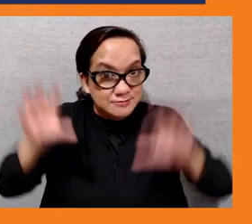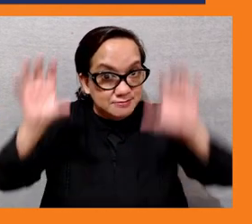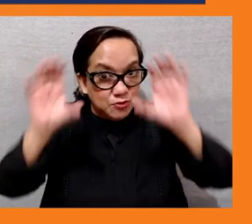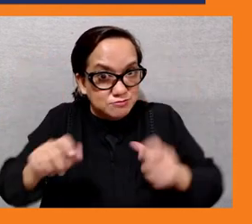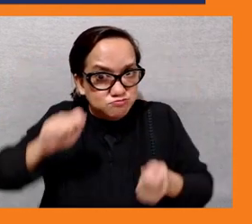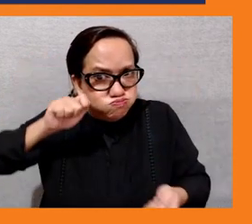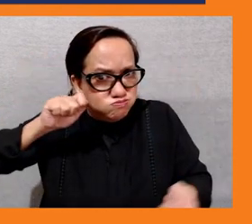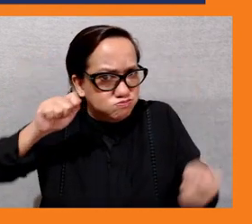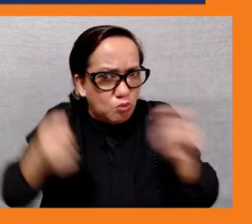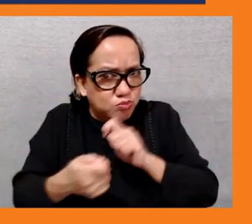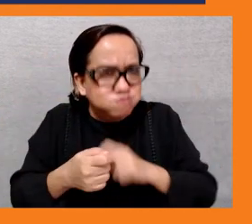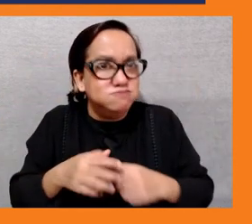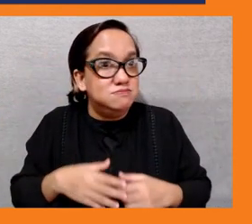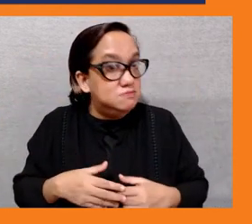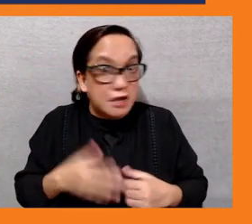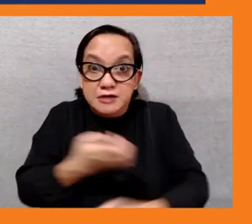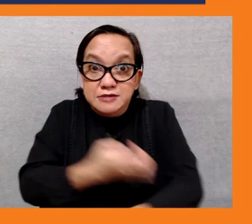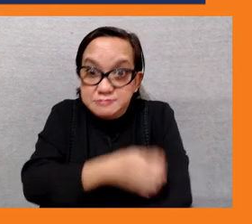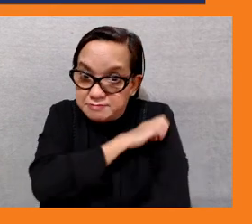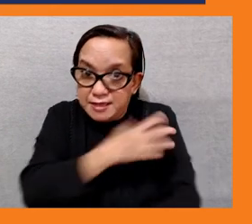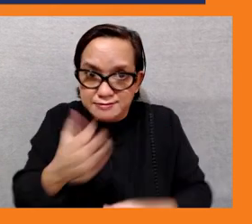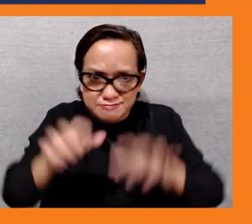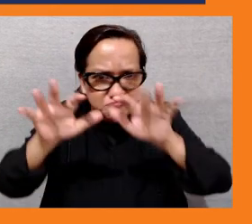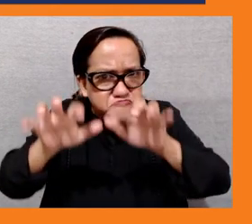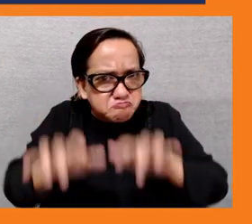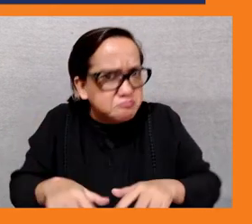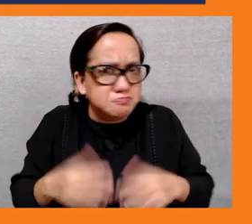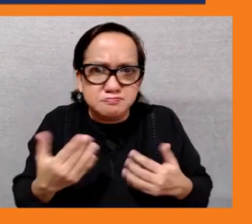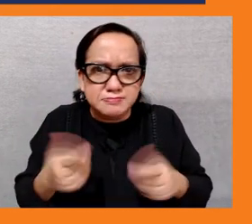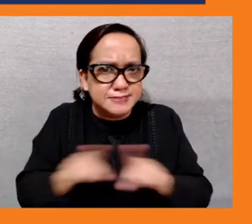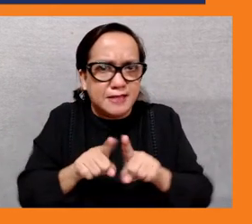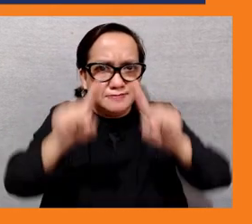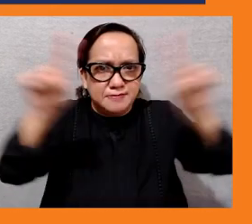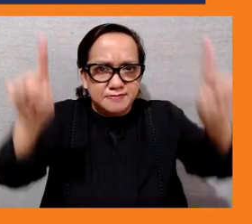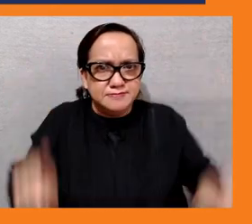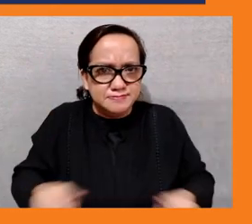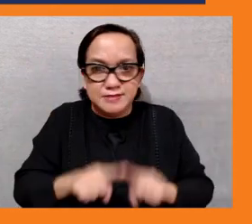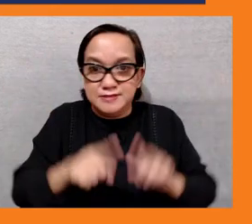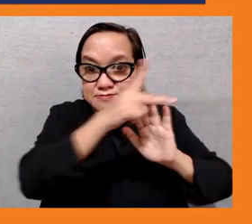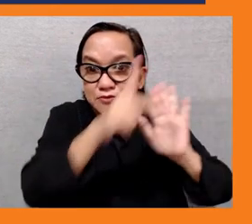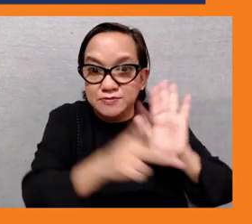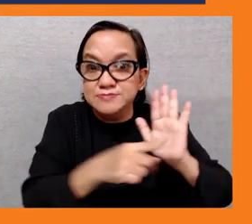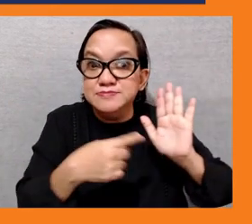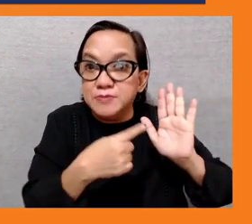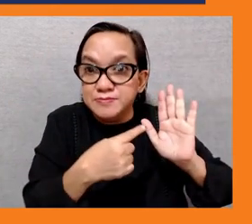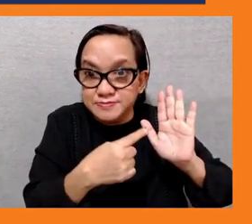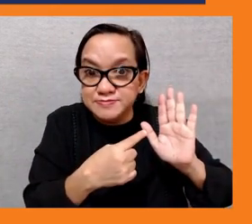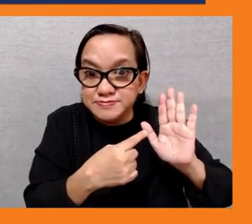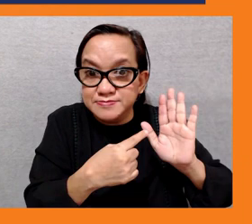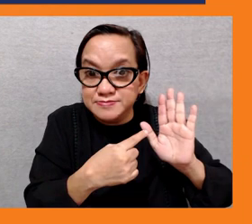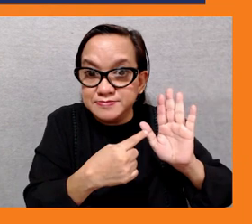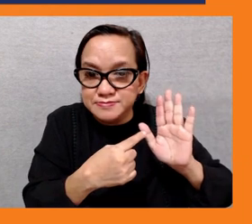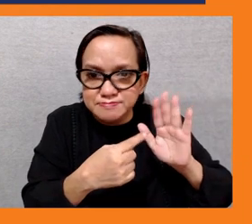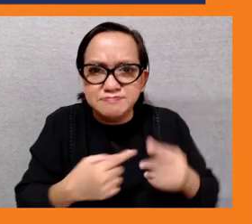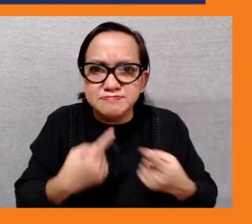made um that that also takes into account policy and other sectors so what's the education policy in the country what type of